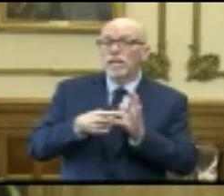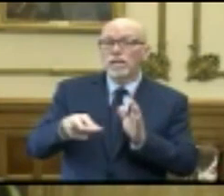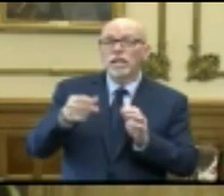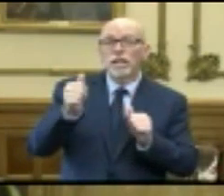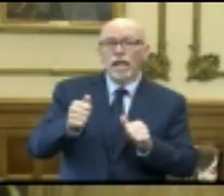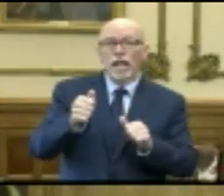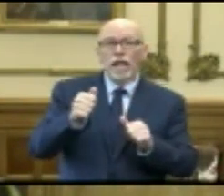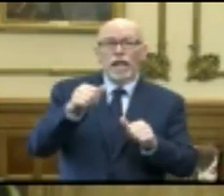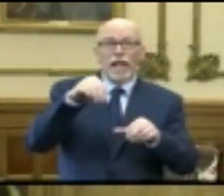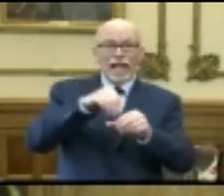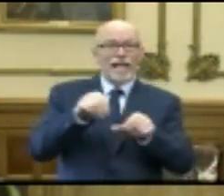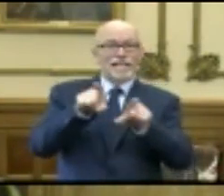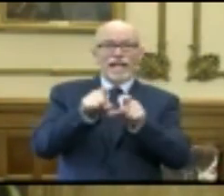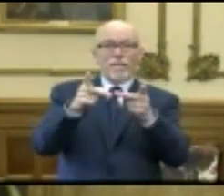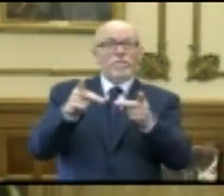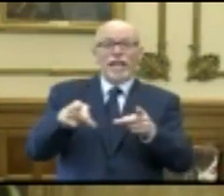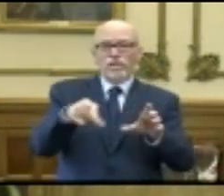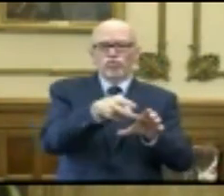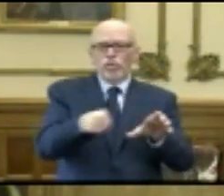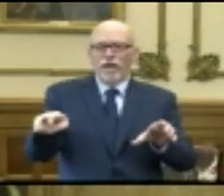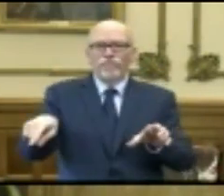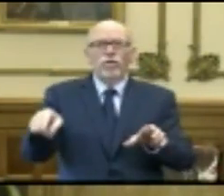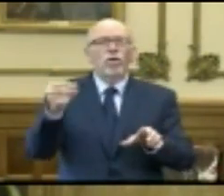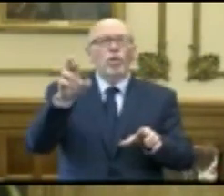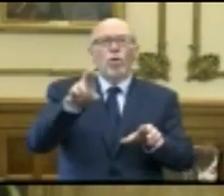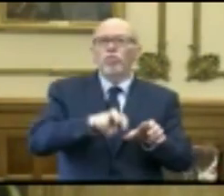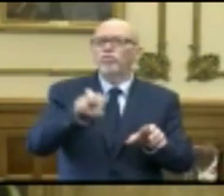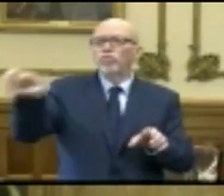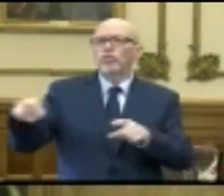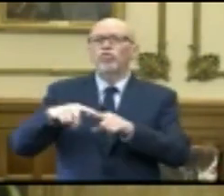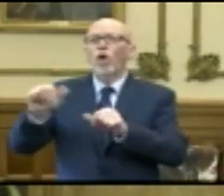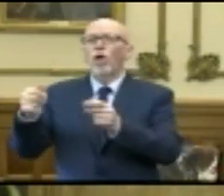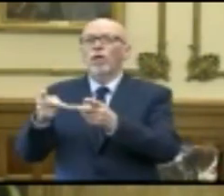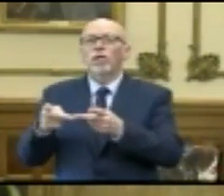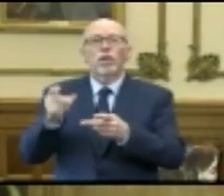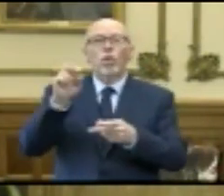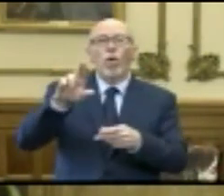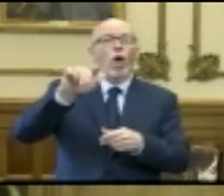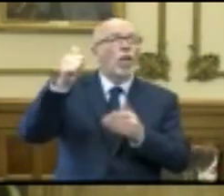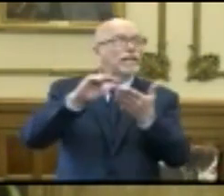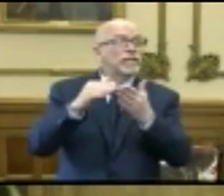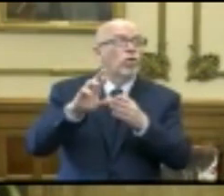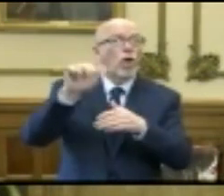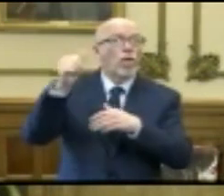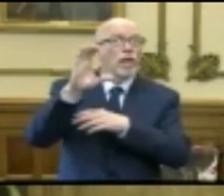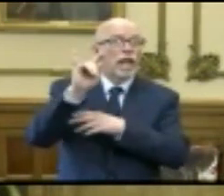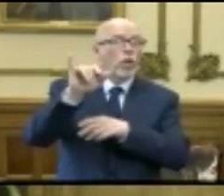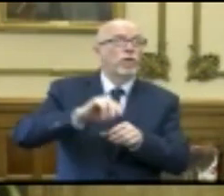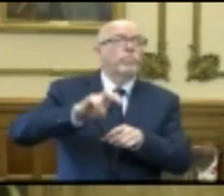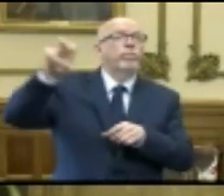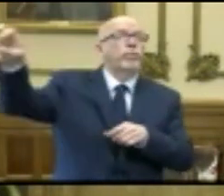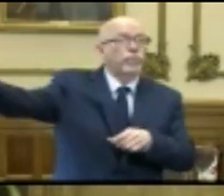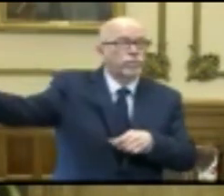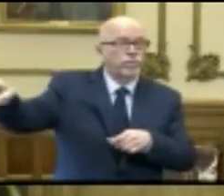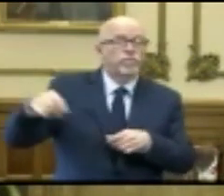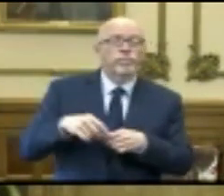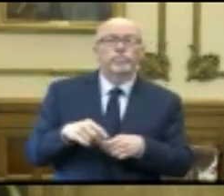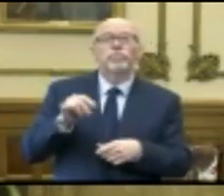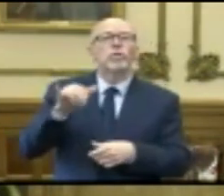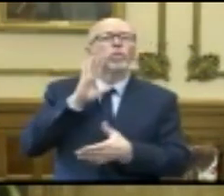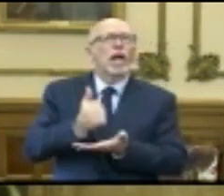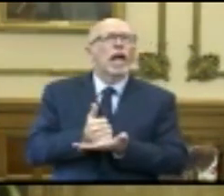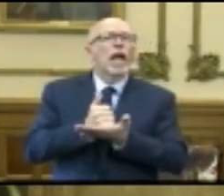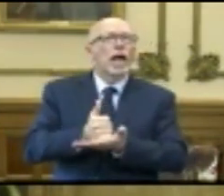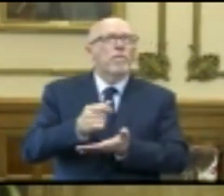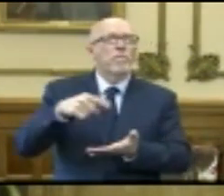within a facility, transfers between facilities, and transfers across city or county boundaries. This order will help the facilities